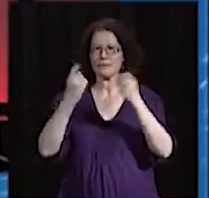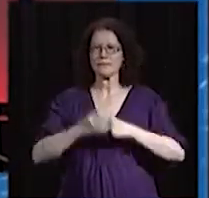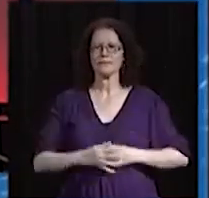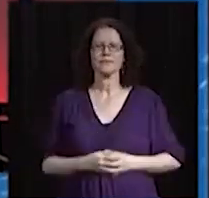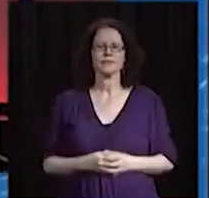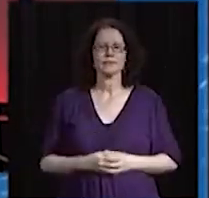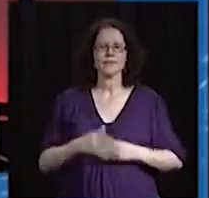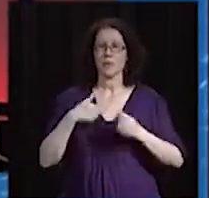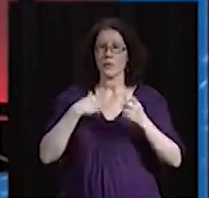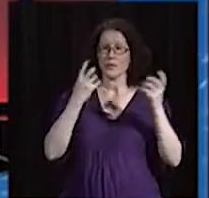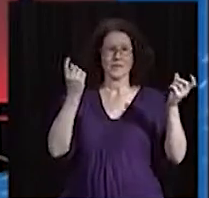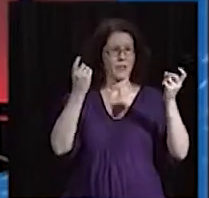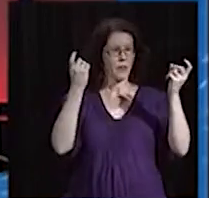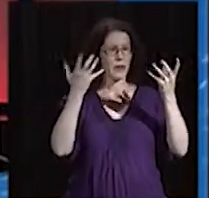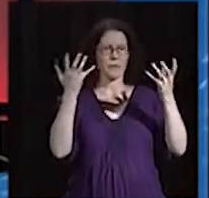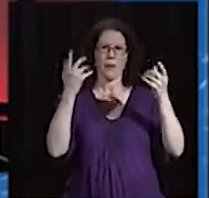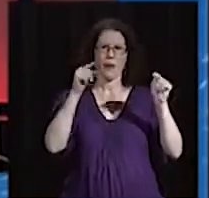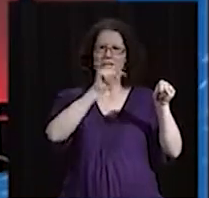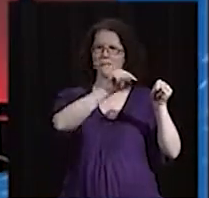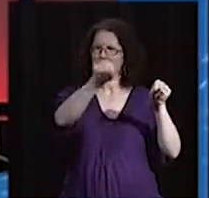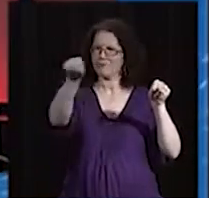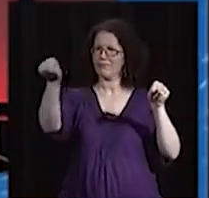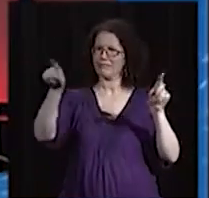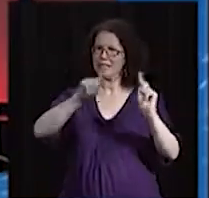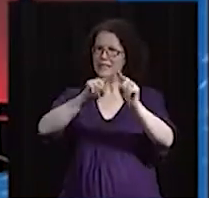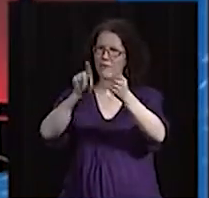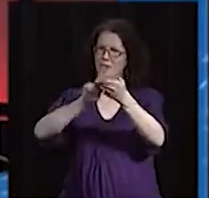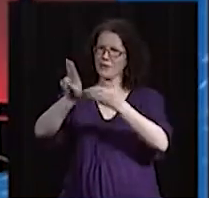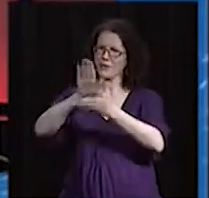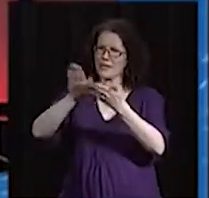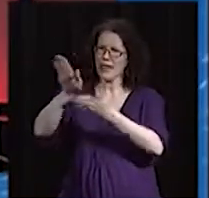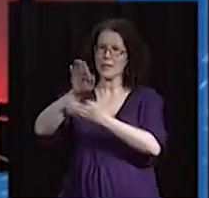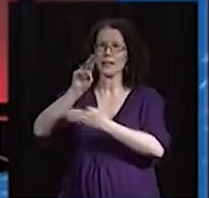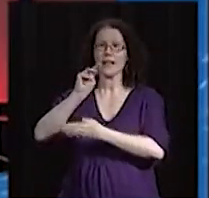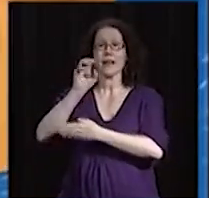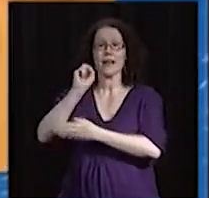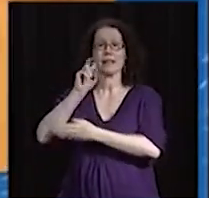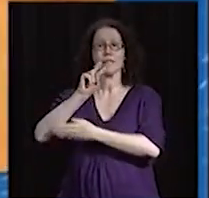Waterfront TV's Chad Allen stopped by Mount St. Vincent University to check one out.